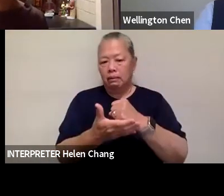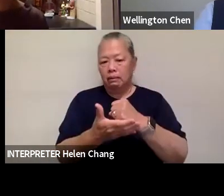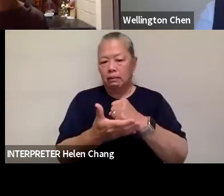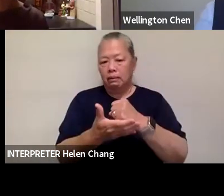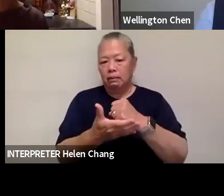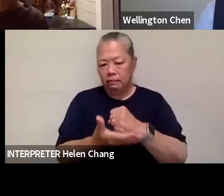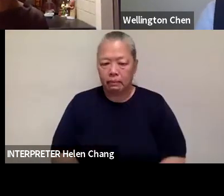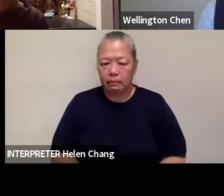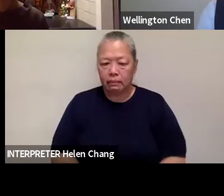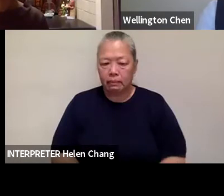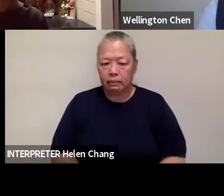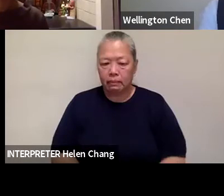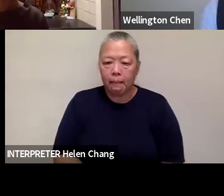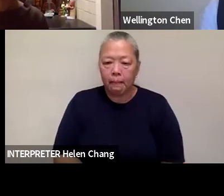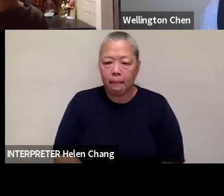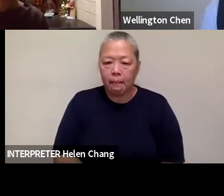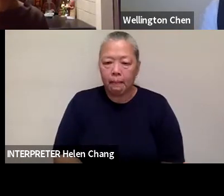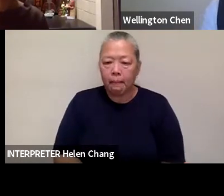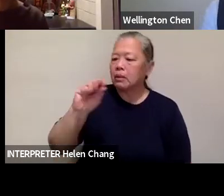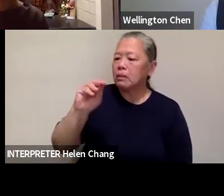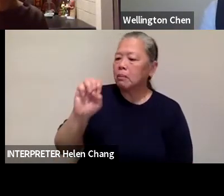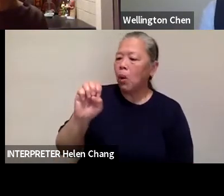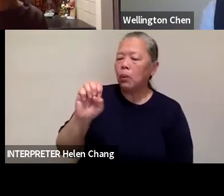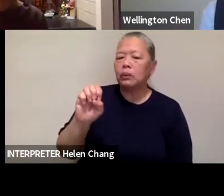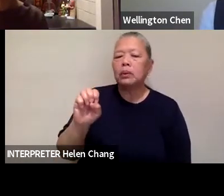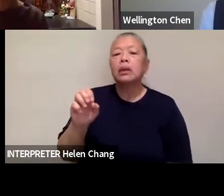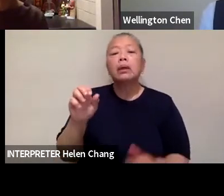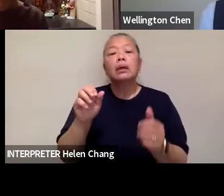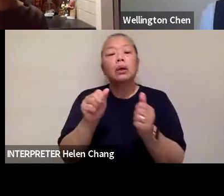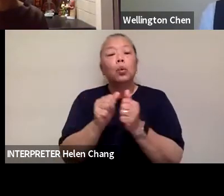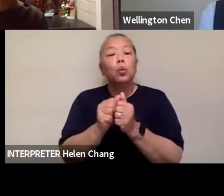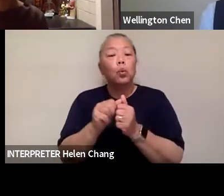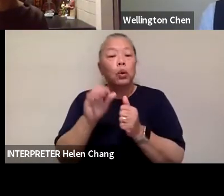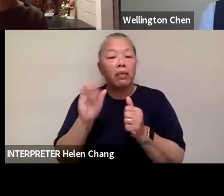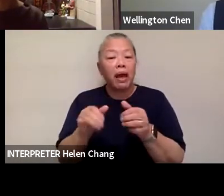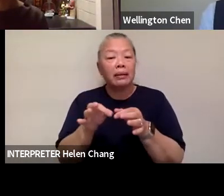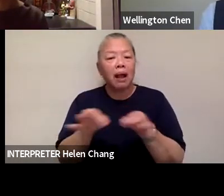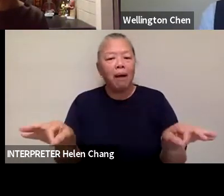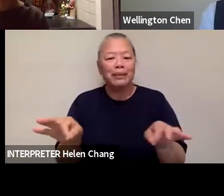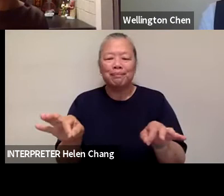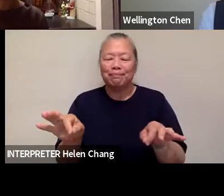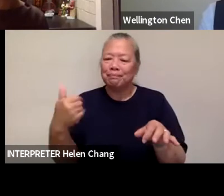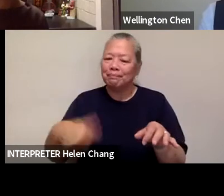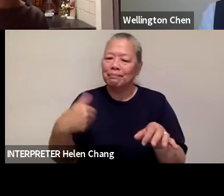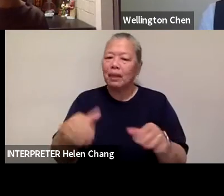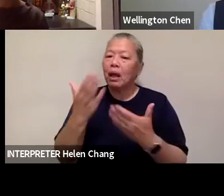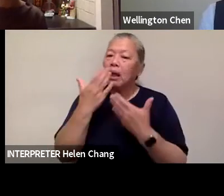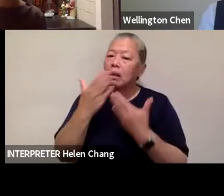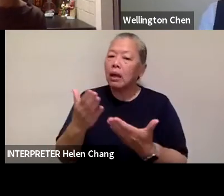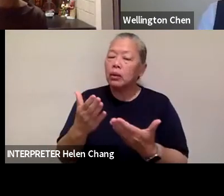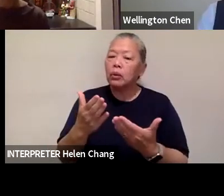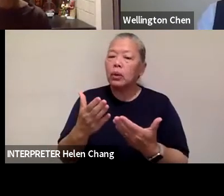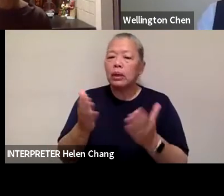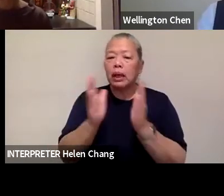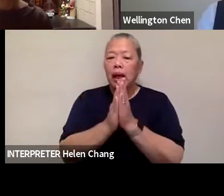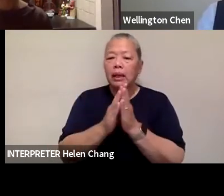Wow, on that note, thank you so much. I'm going to invite Wellington and Grace and Brandon